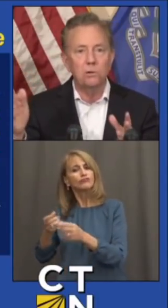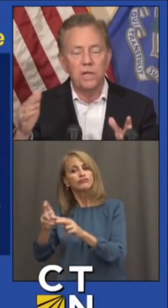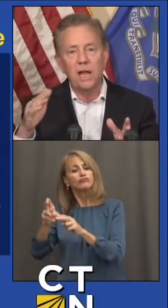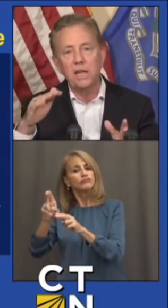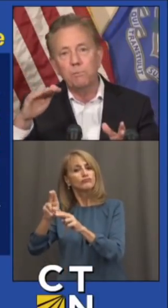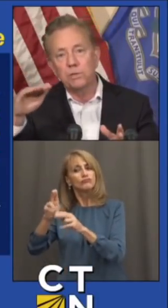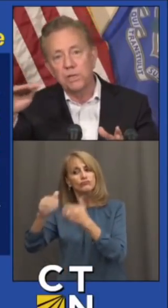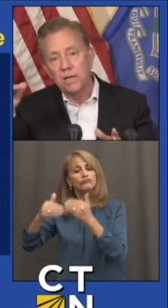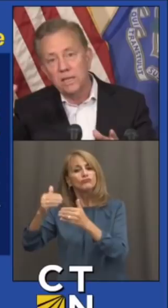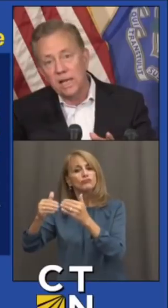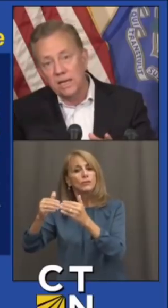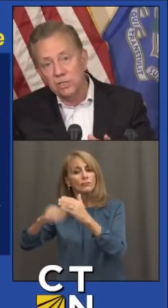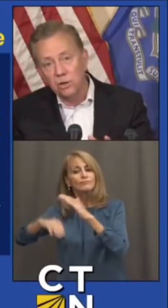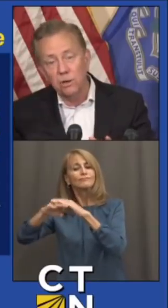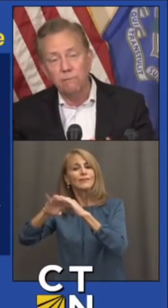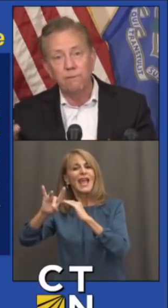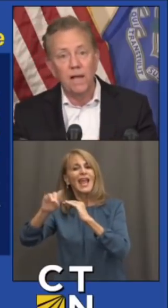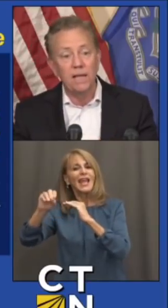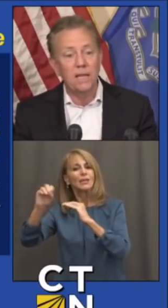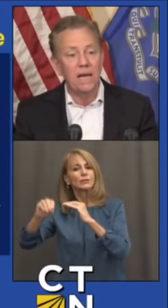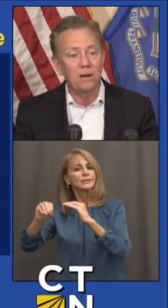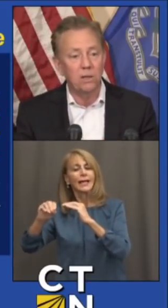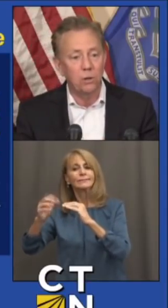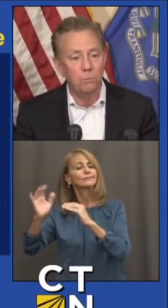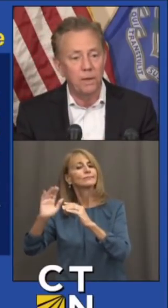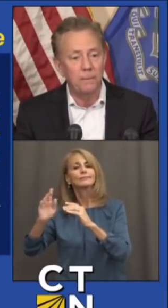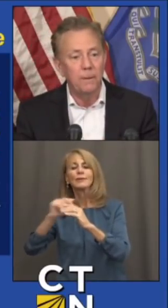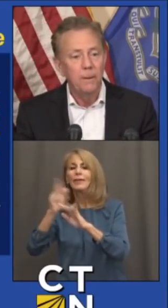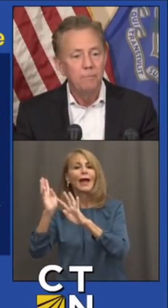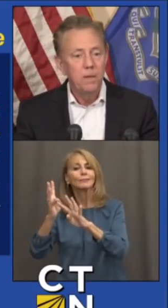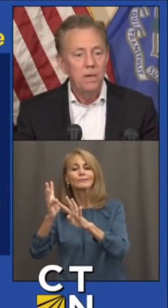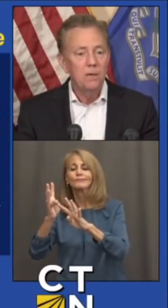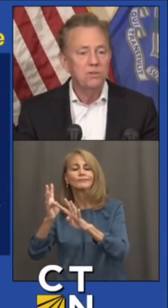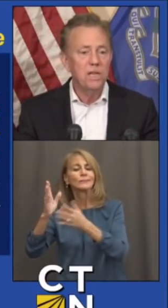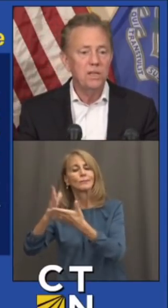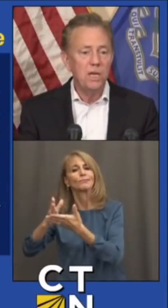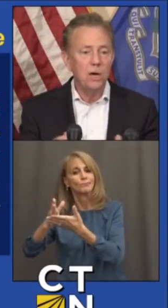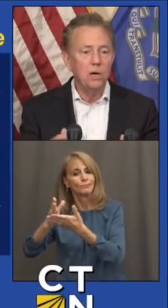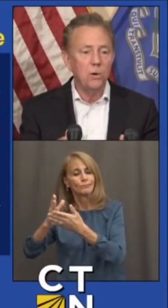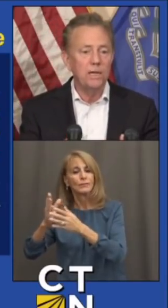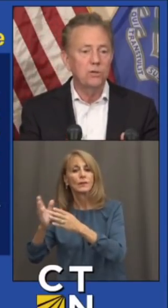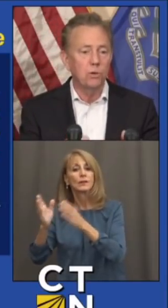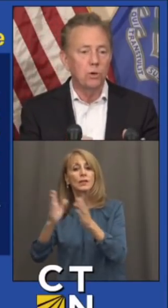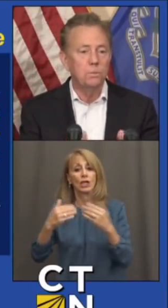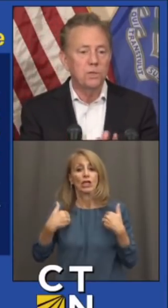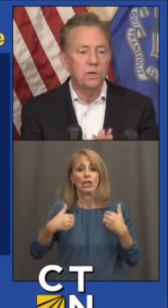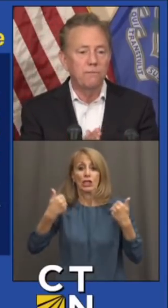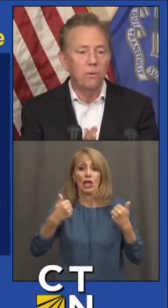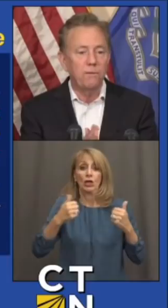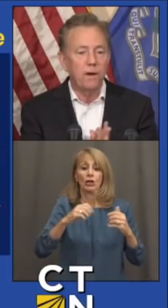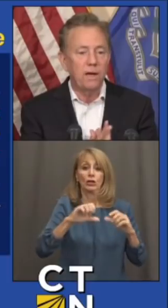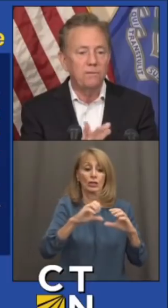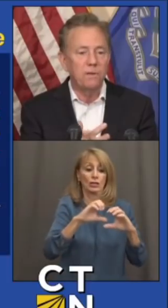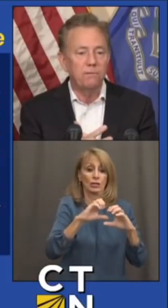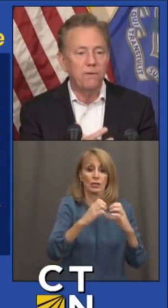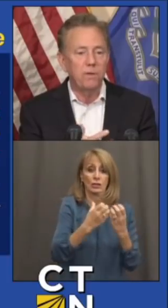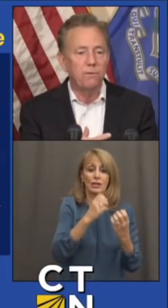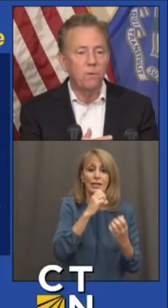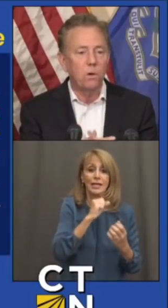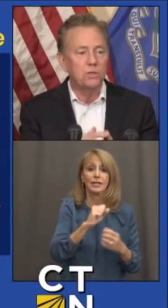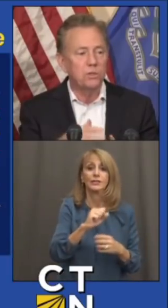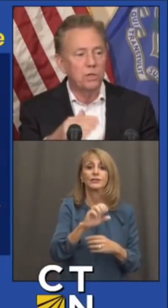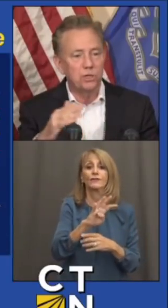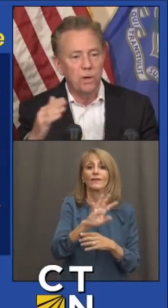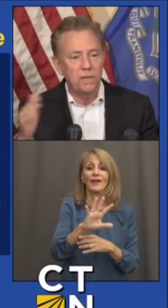they got close to 80 percent, and then it started flattening out a little bit. You'll see at the younger age groups, 45 to